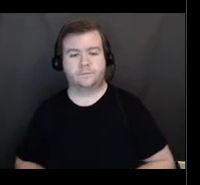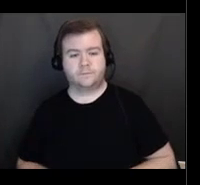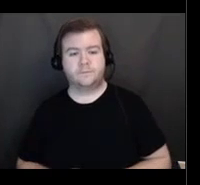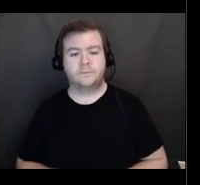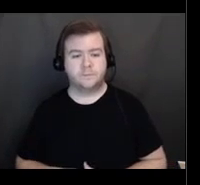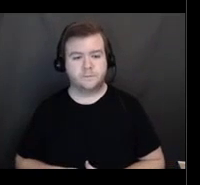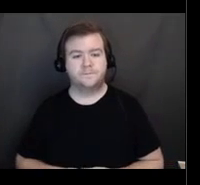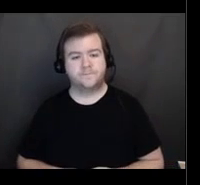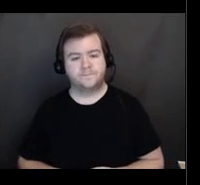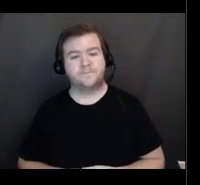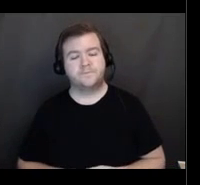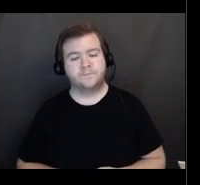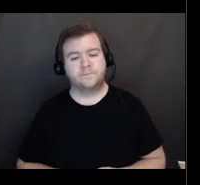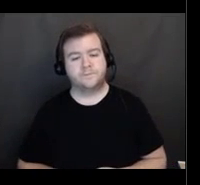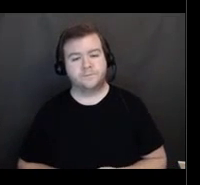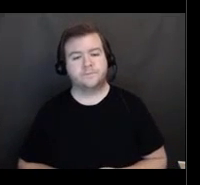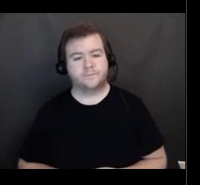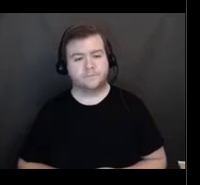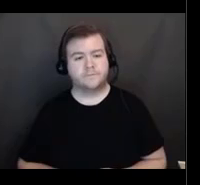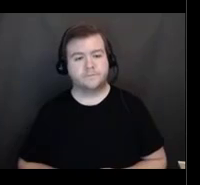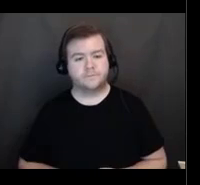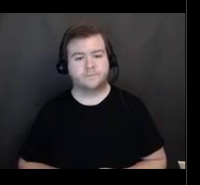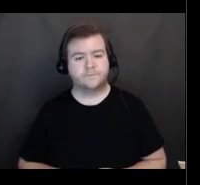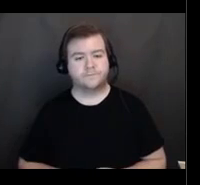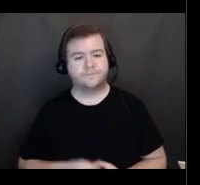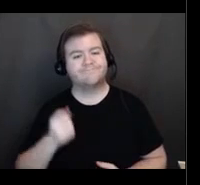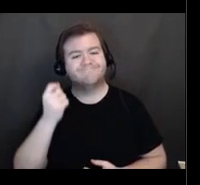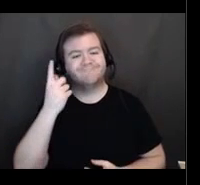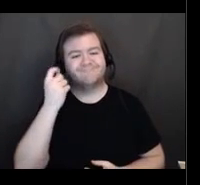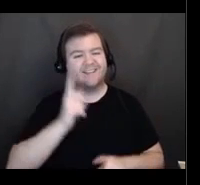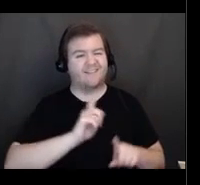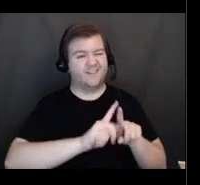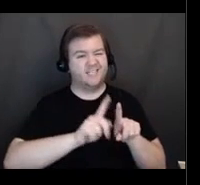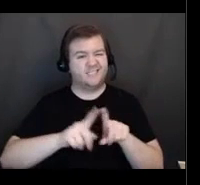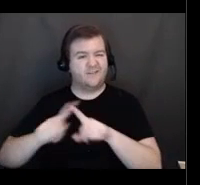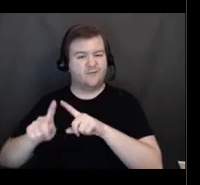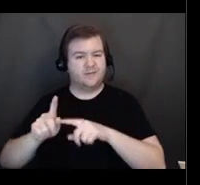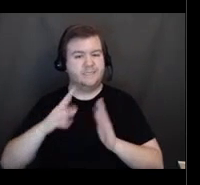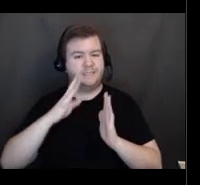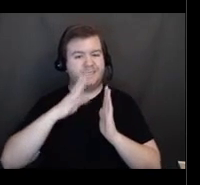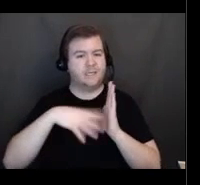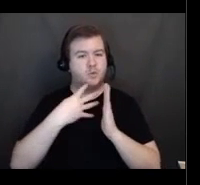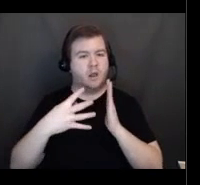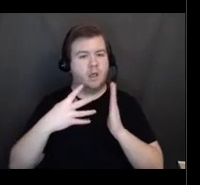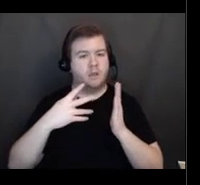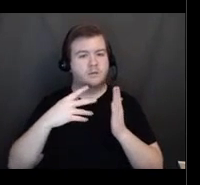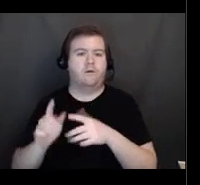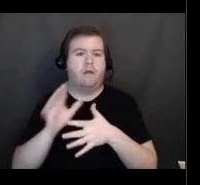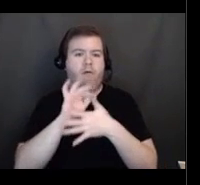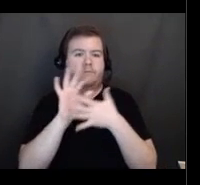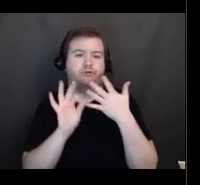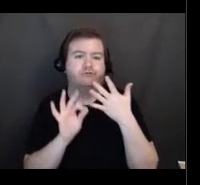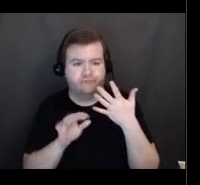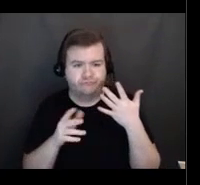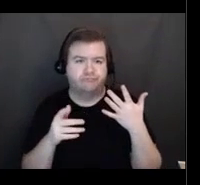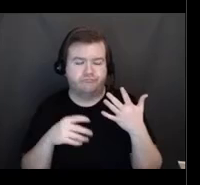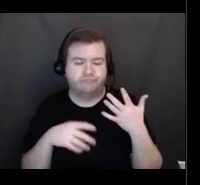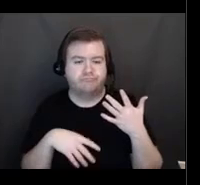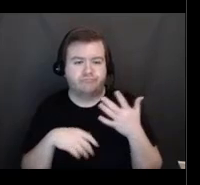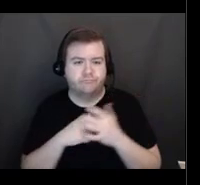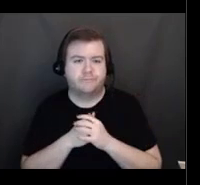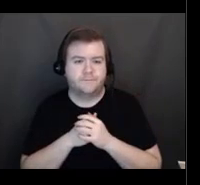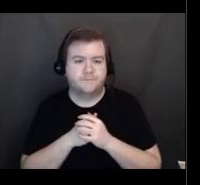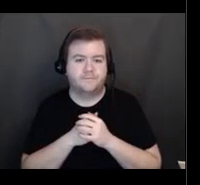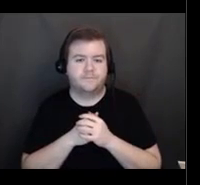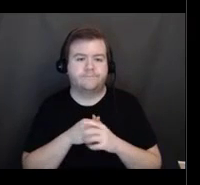So there are different scheduling platforms and options. There are, there are many of them during this